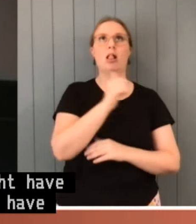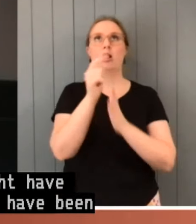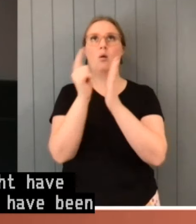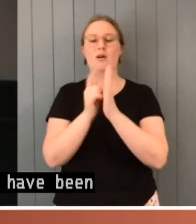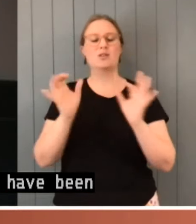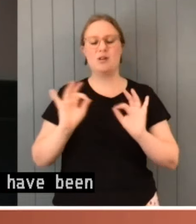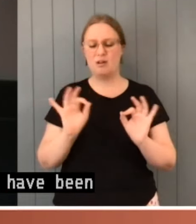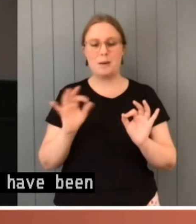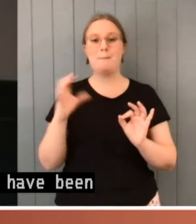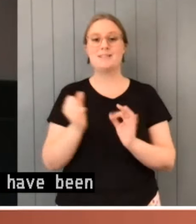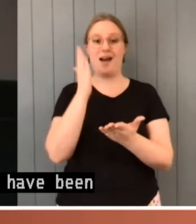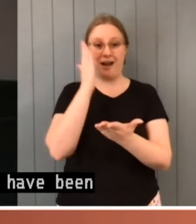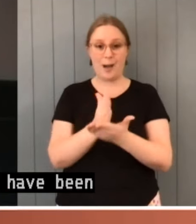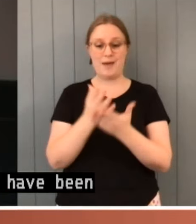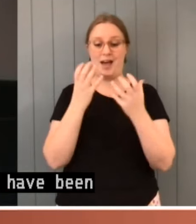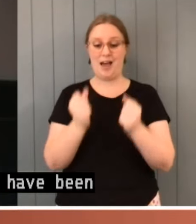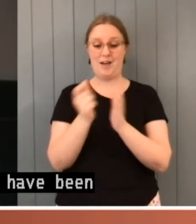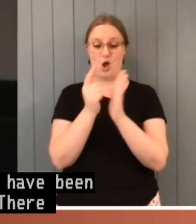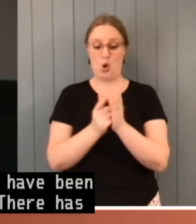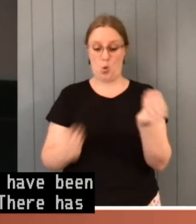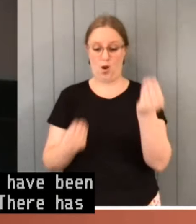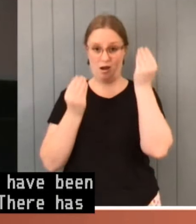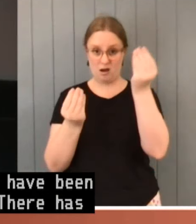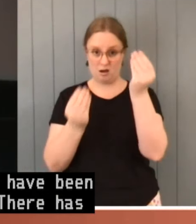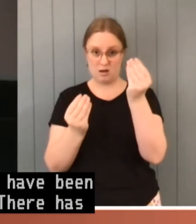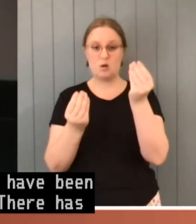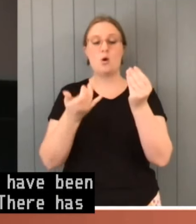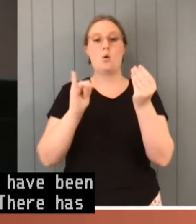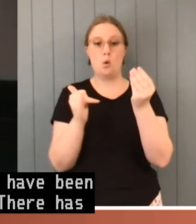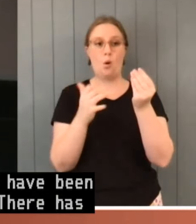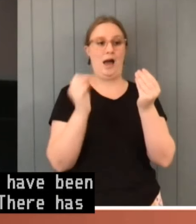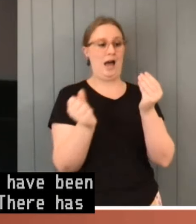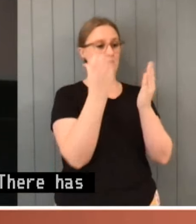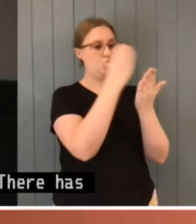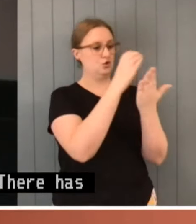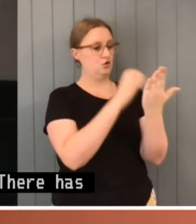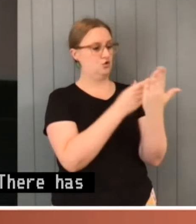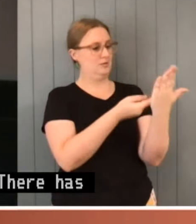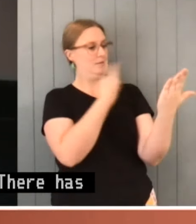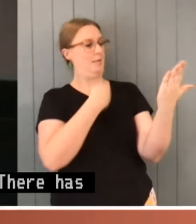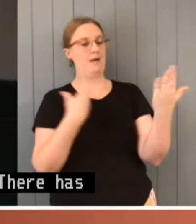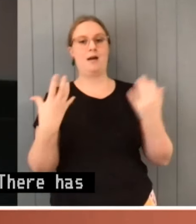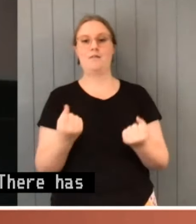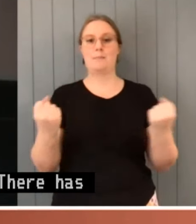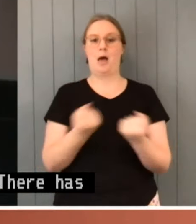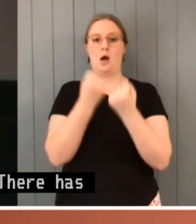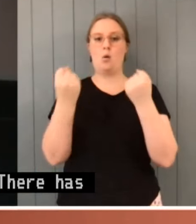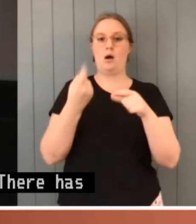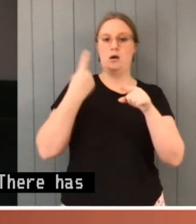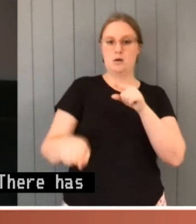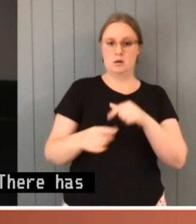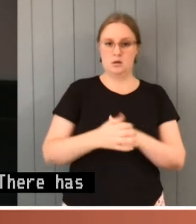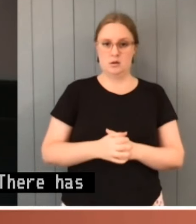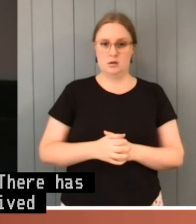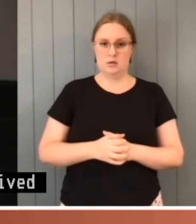else a power derived from the Constitution itself. Well, in response to that decision, the